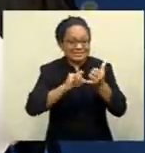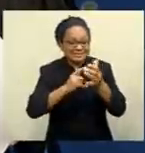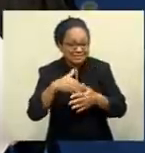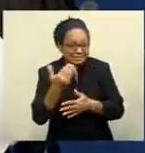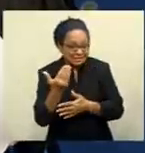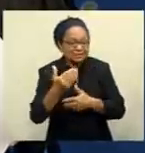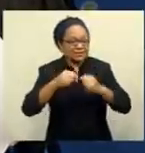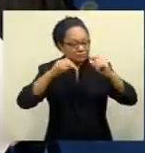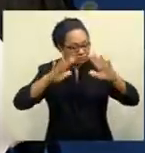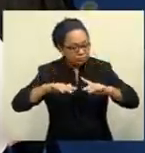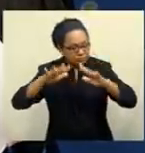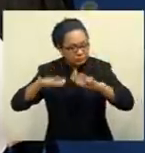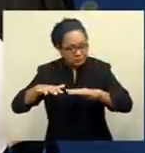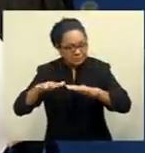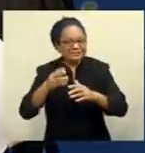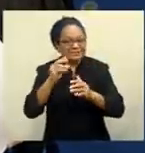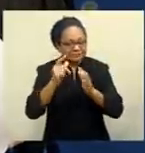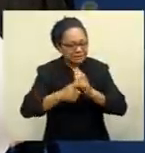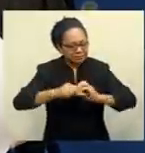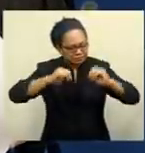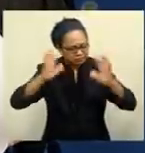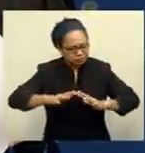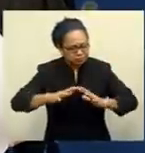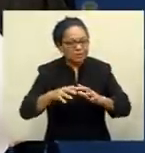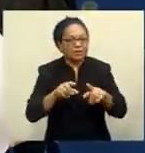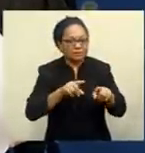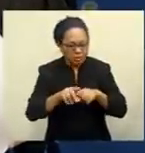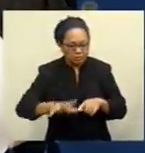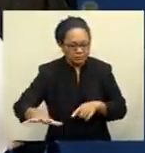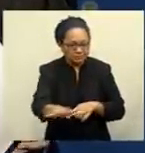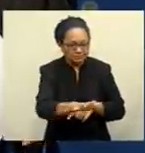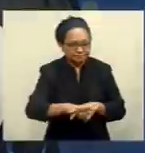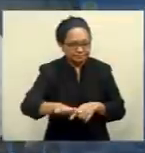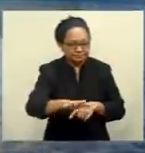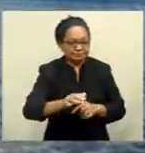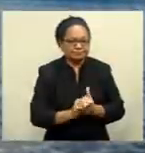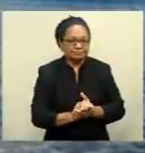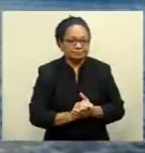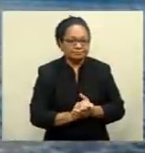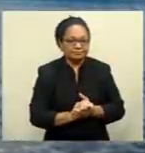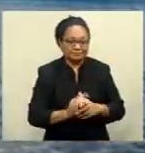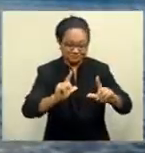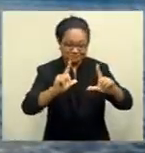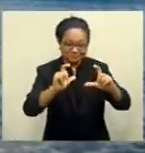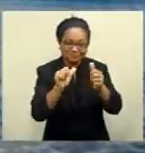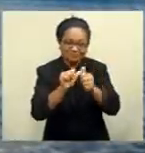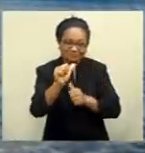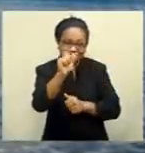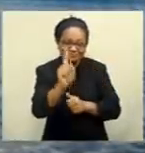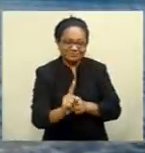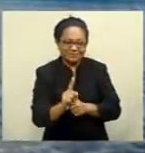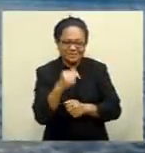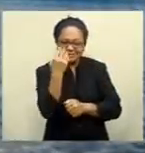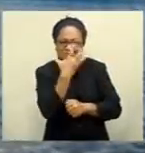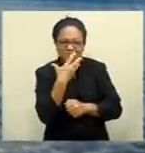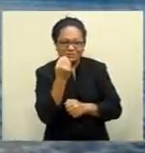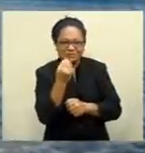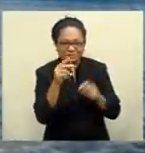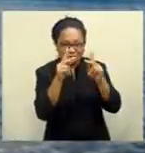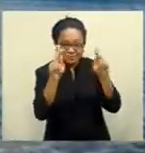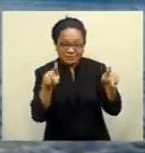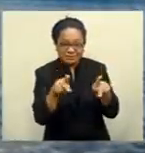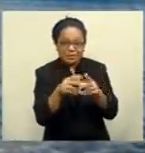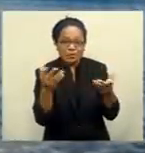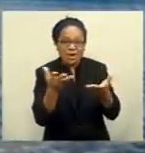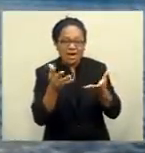Some showers and isolated thunderstorms over most places. Our shot of the day. A beautiful scene captured in